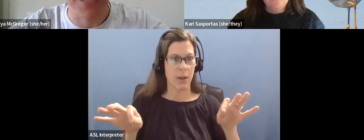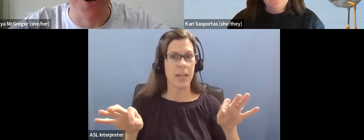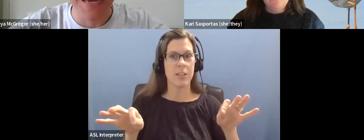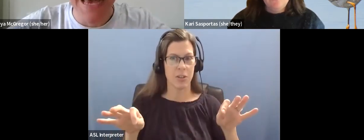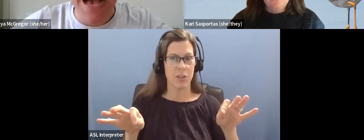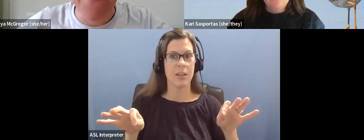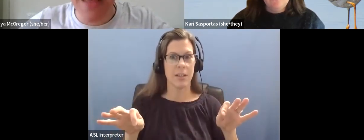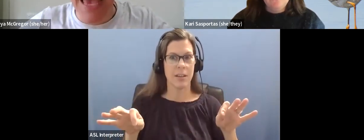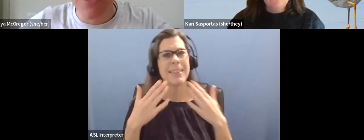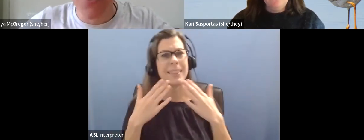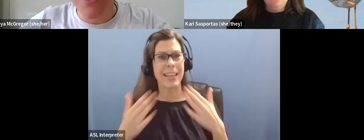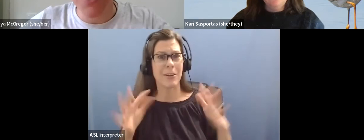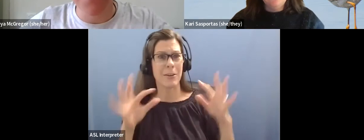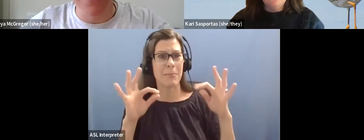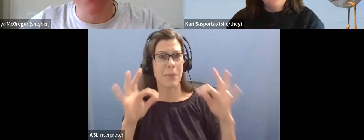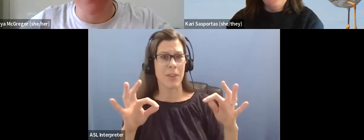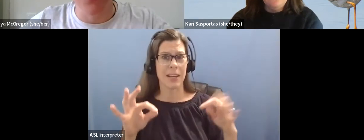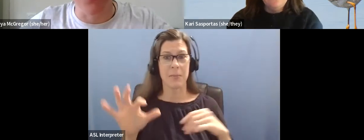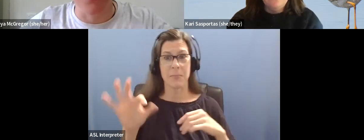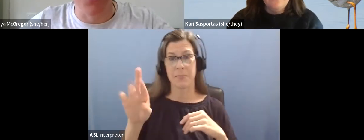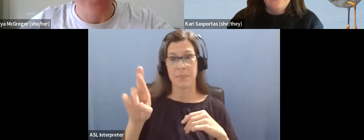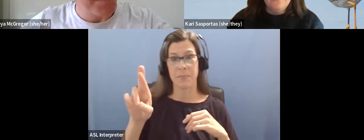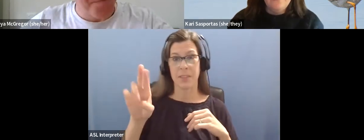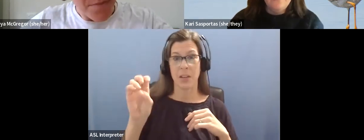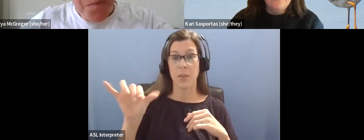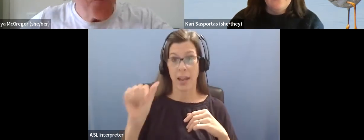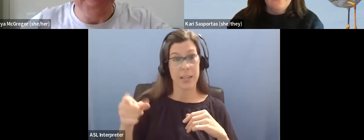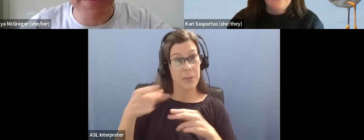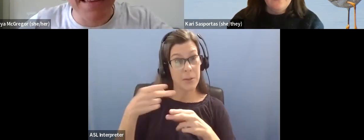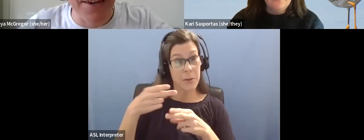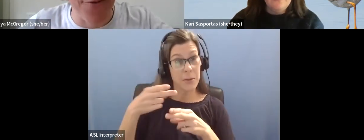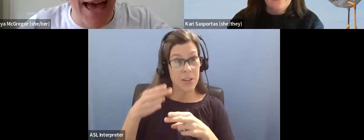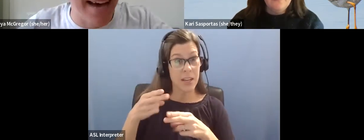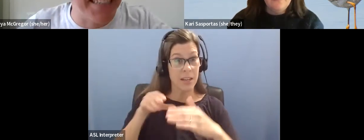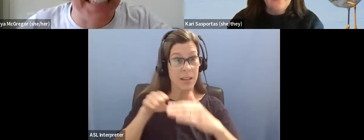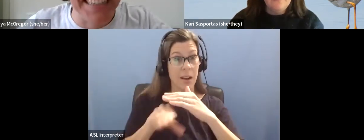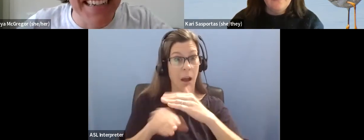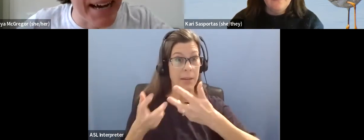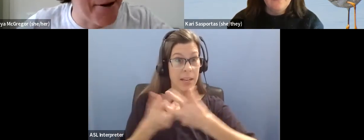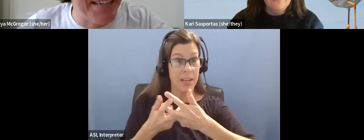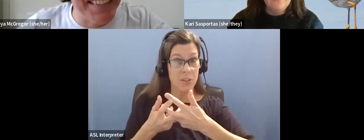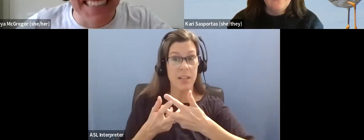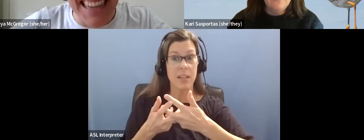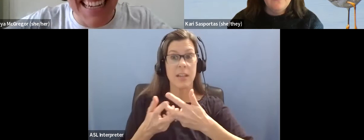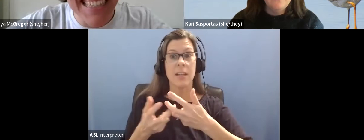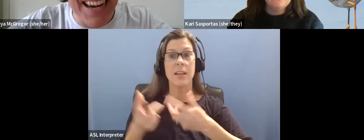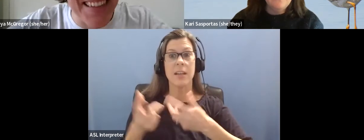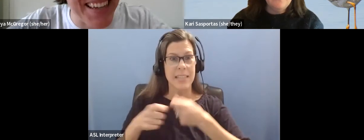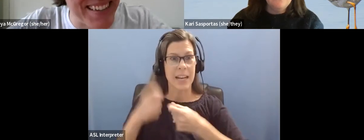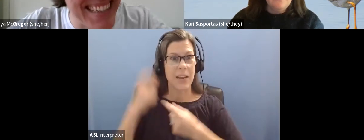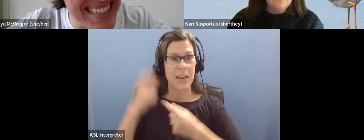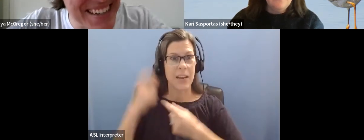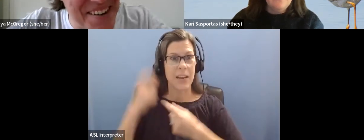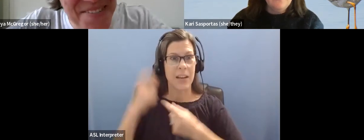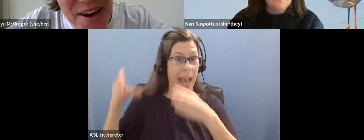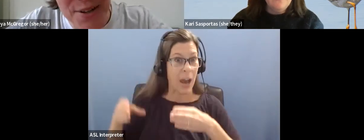Perfect. Thank you. Um, and you mentioned accommodations too. So rather than thinking of houses and hotels and things, um,